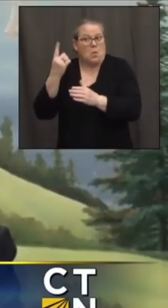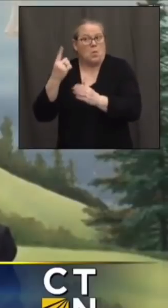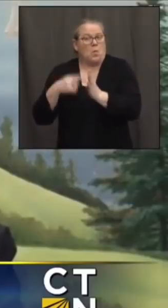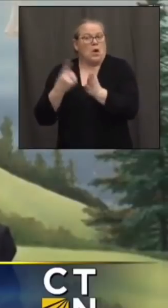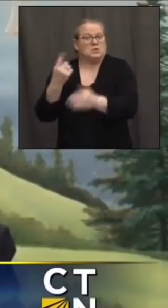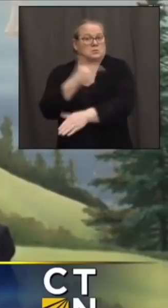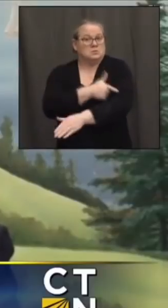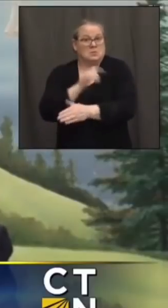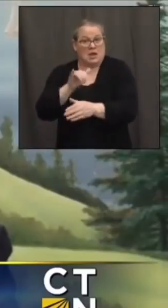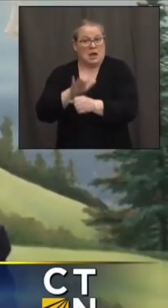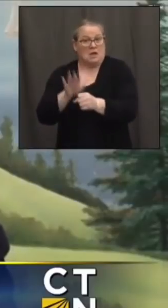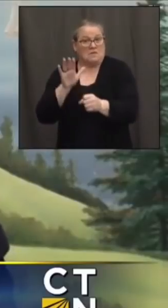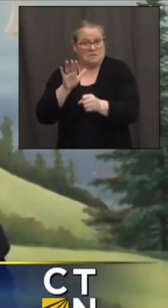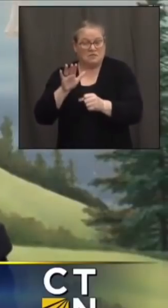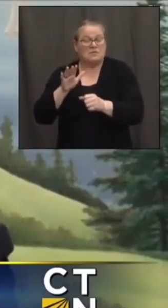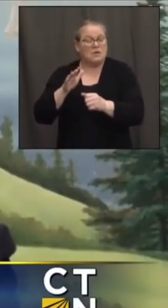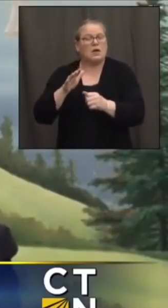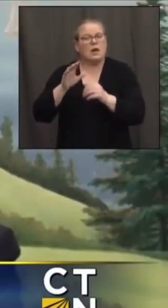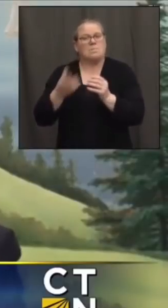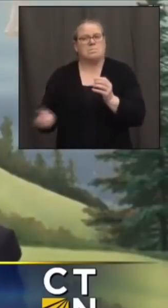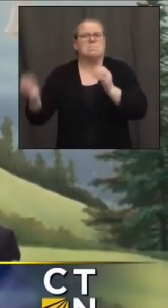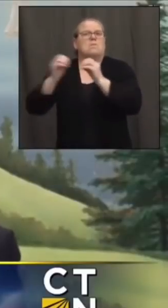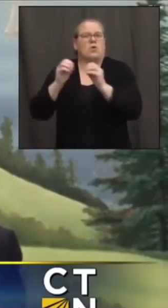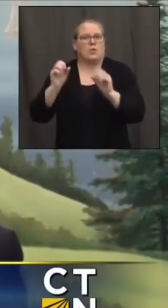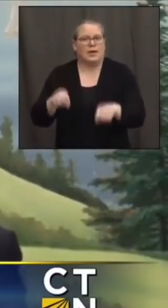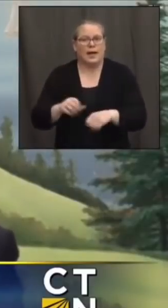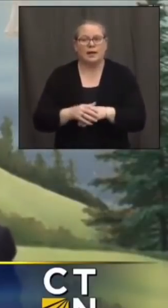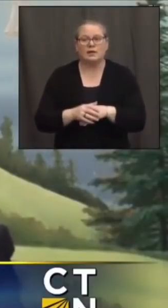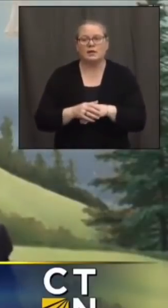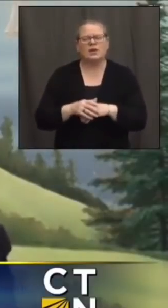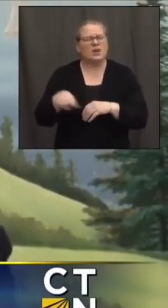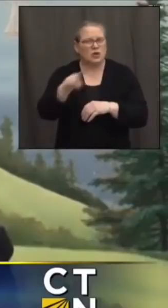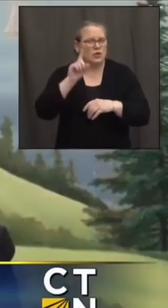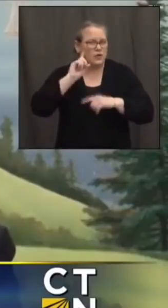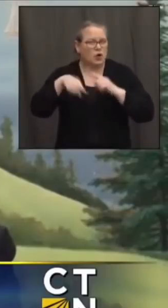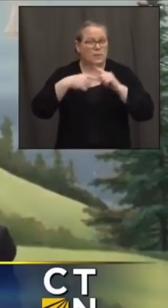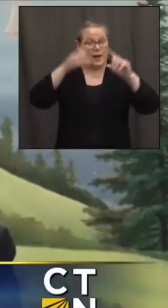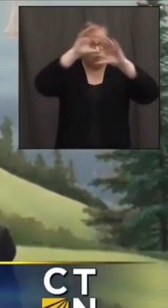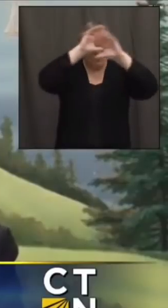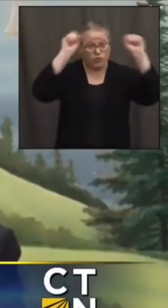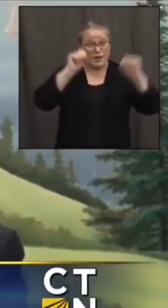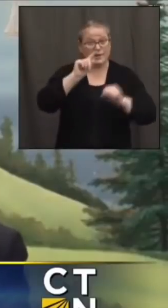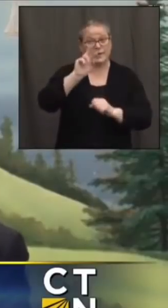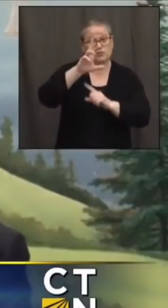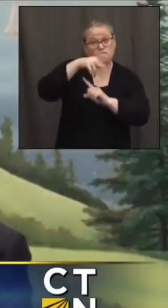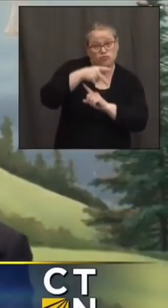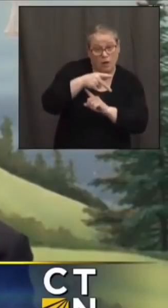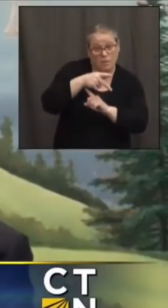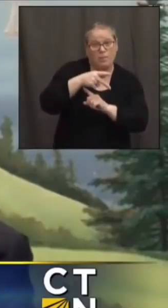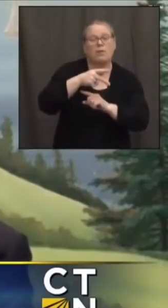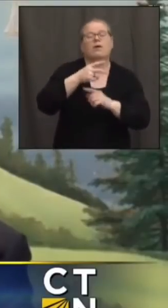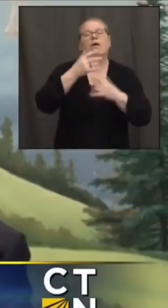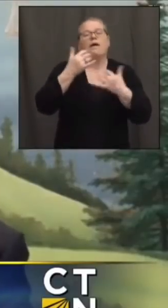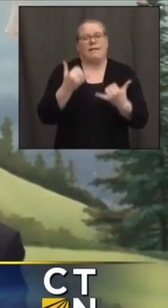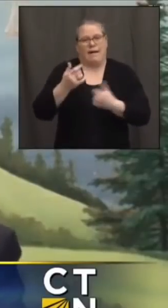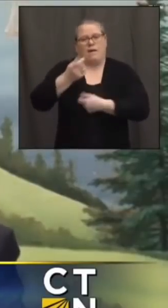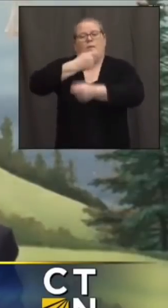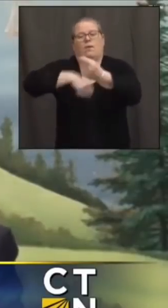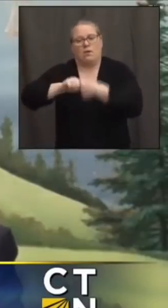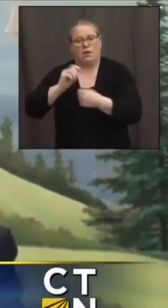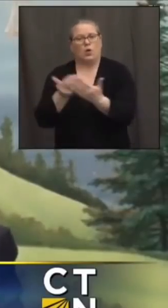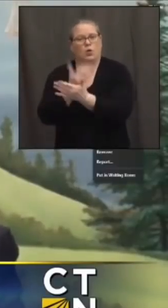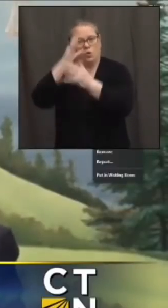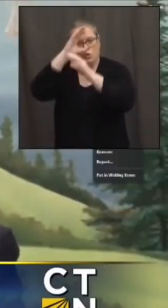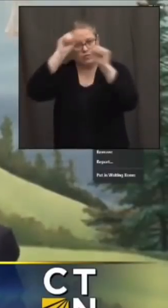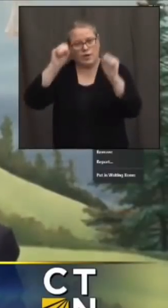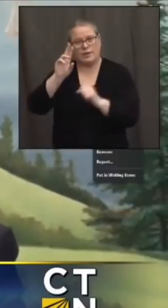as you've probably heard the transition from trump to biden um task force are thinking about releasing some of the second doses